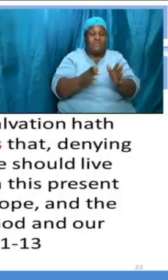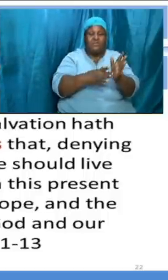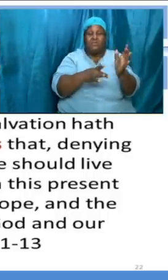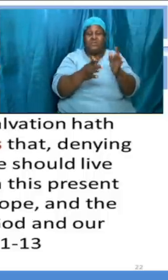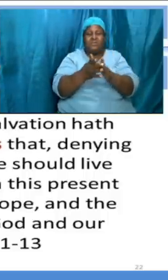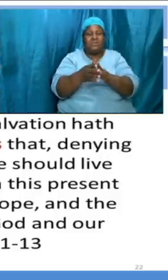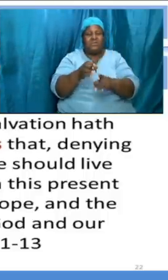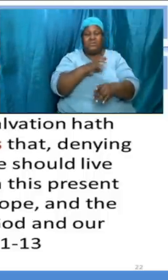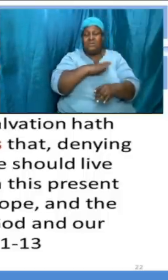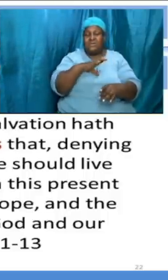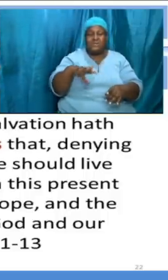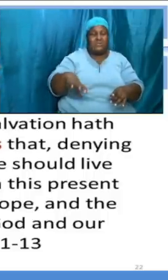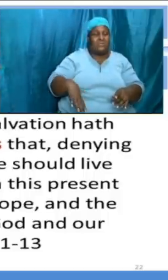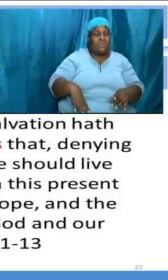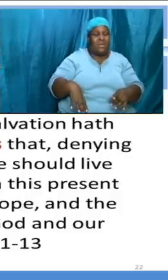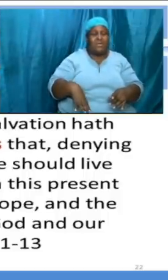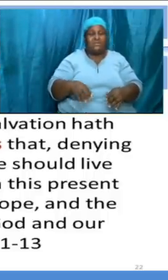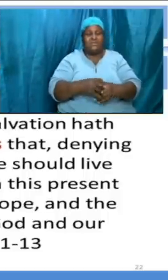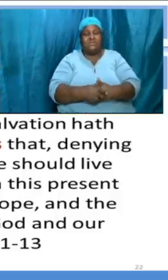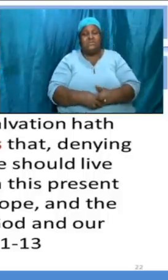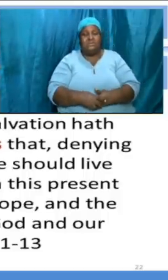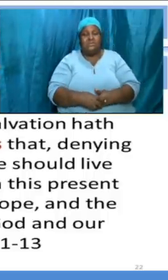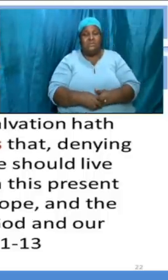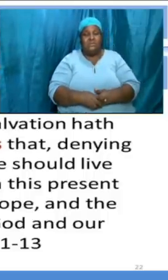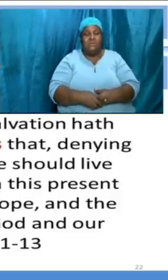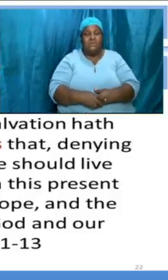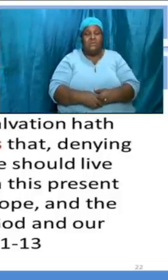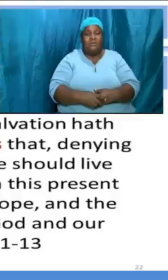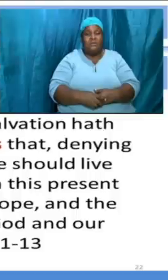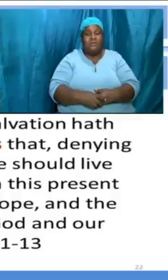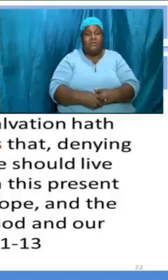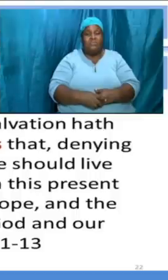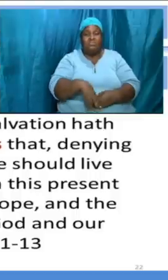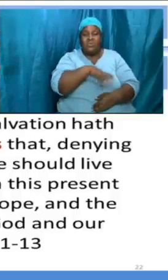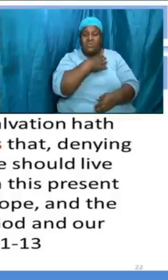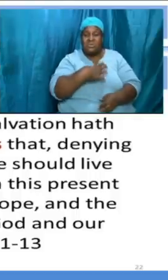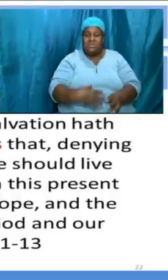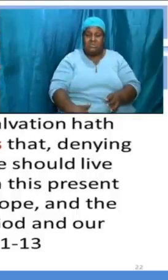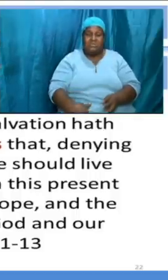it is a day by day walk